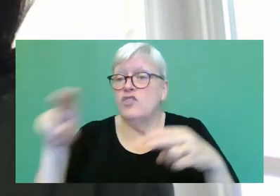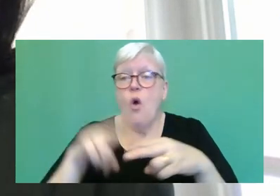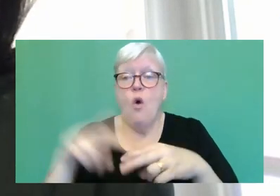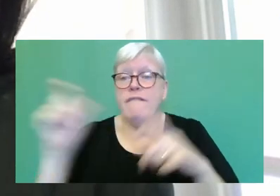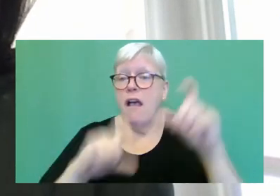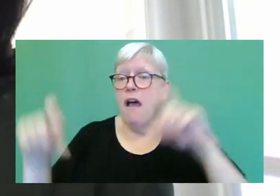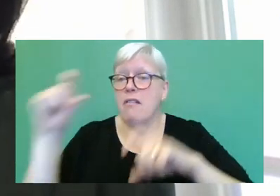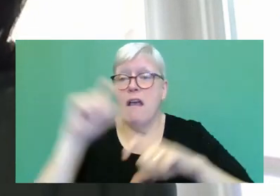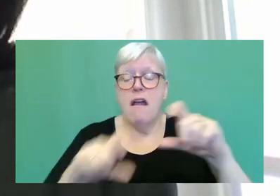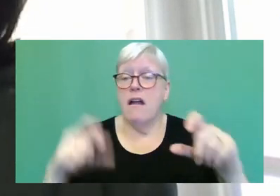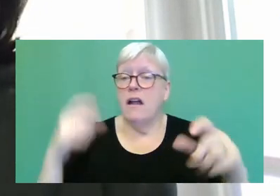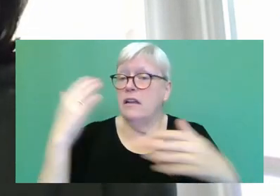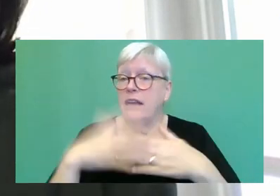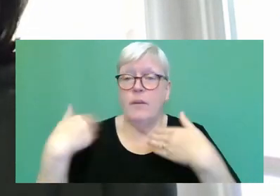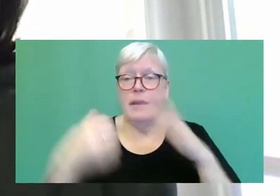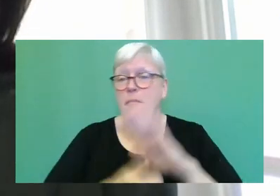published before.